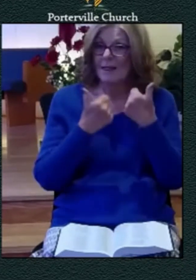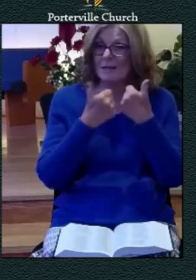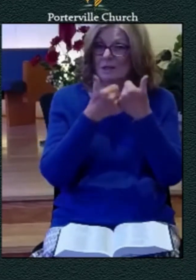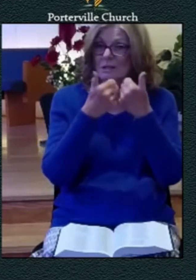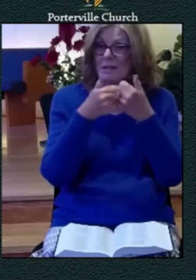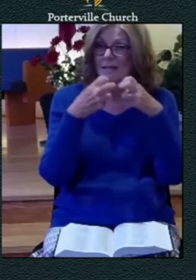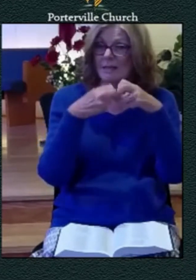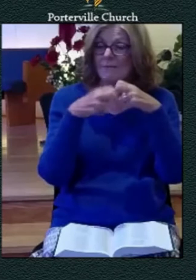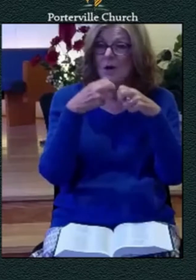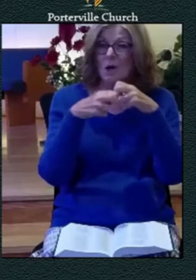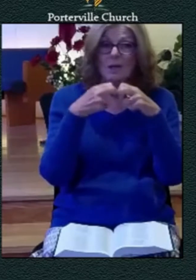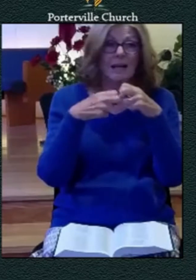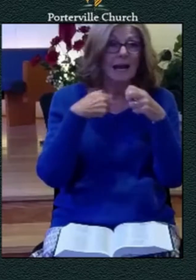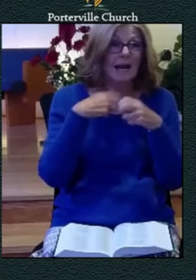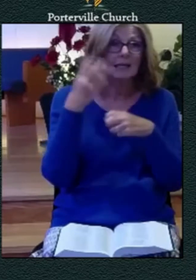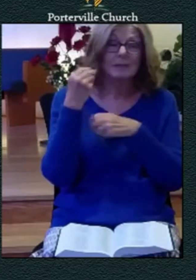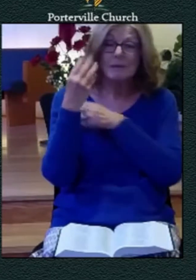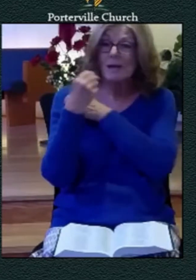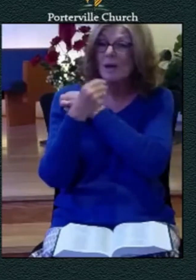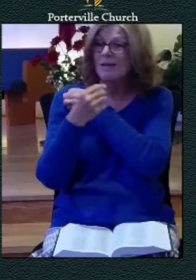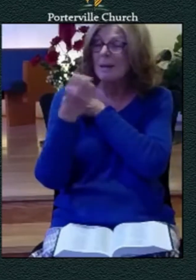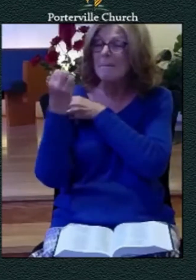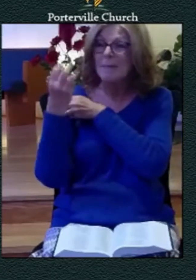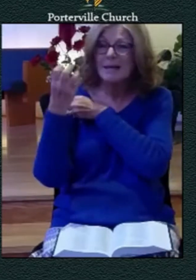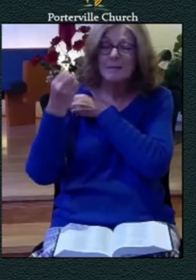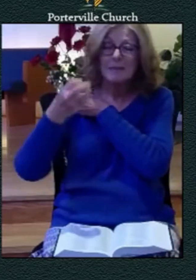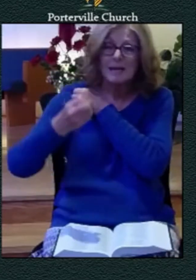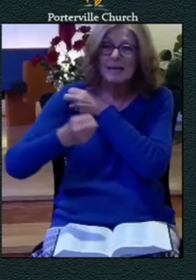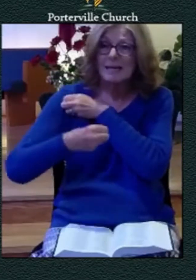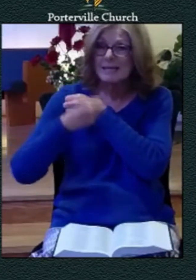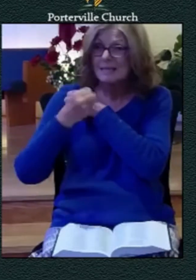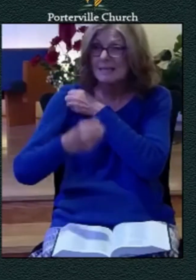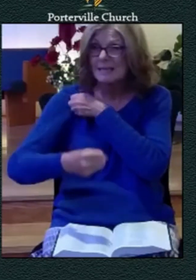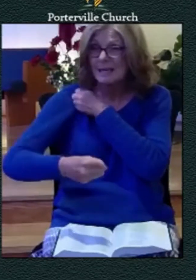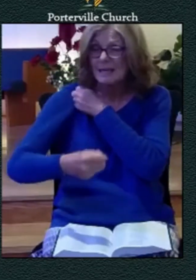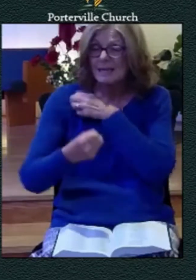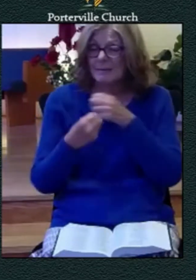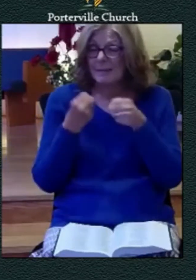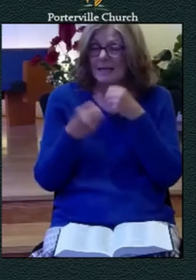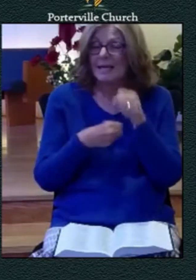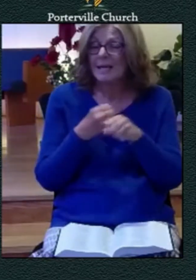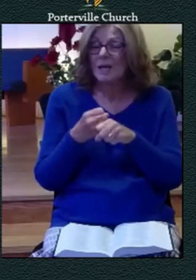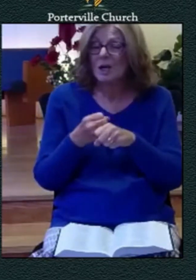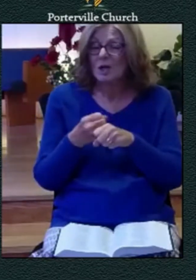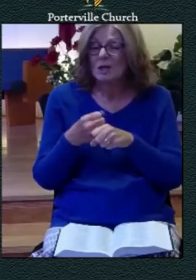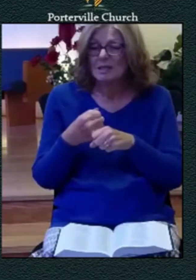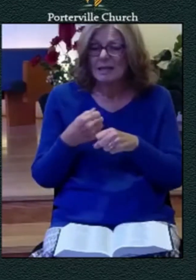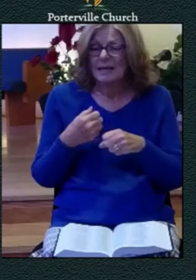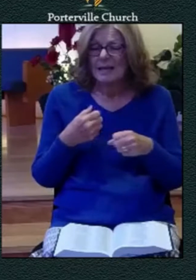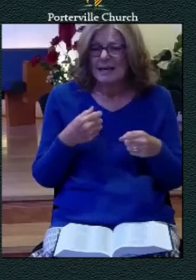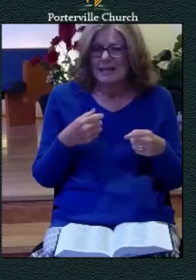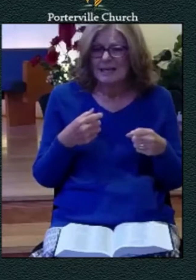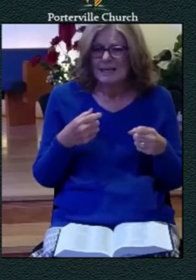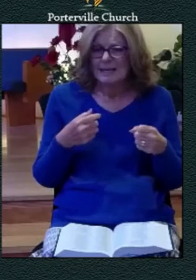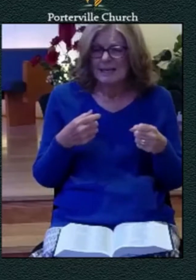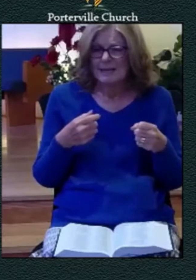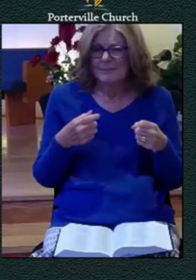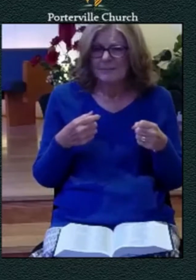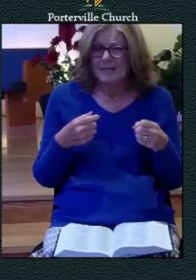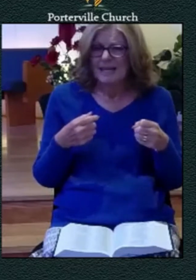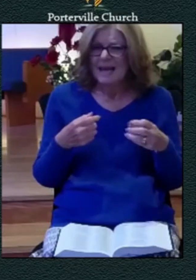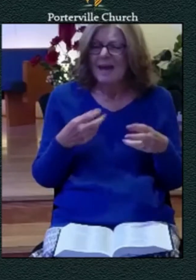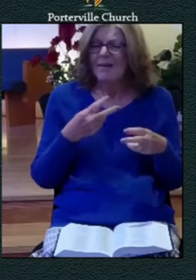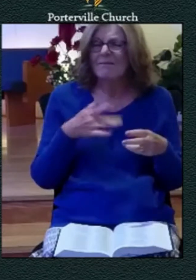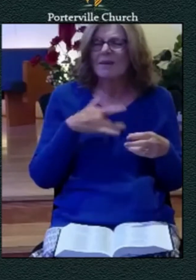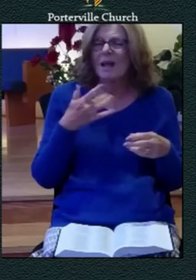i had over the years formed what i call an emotional cul-de-sac you know what a cul-de-sac is that's that fancy french word